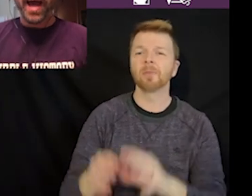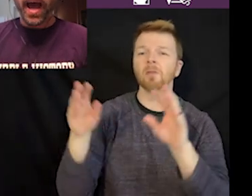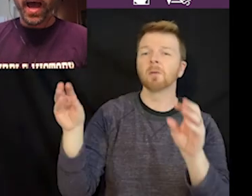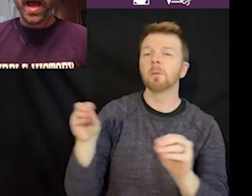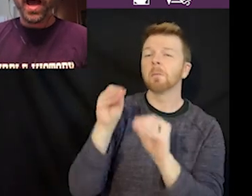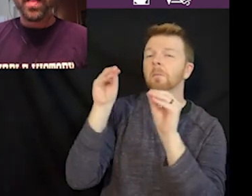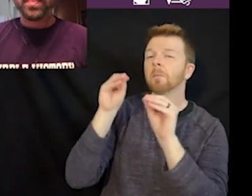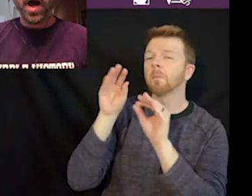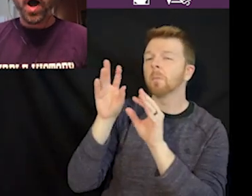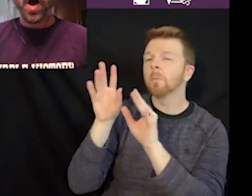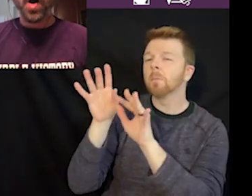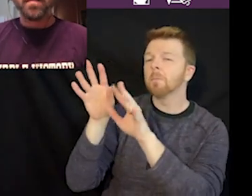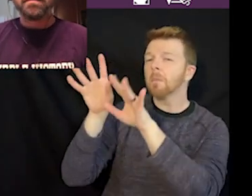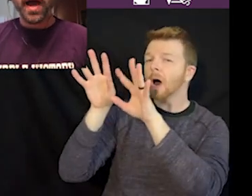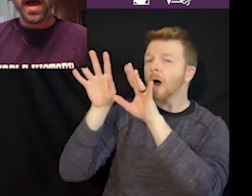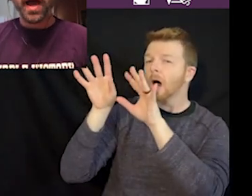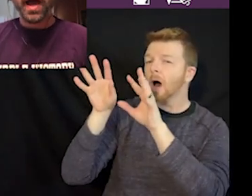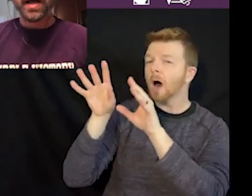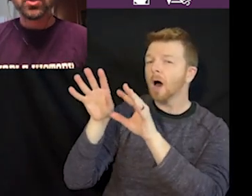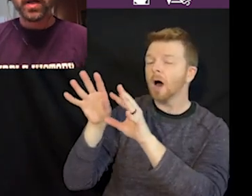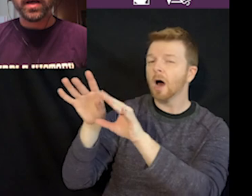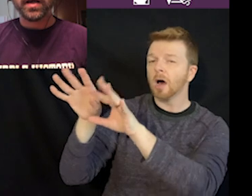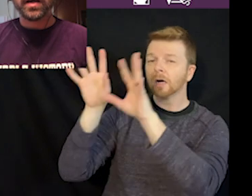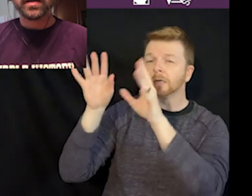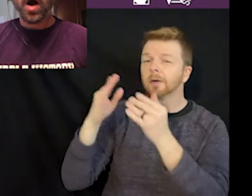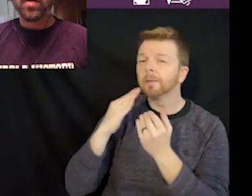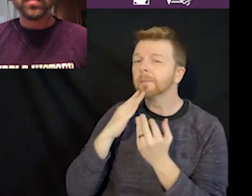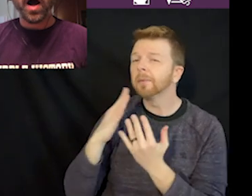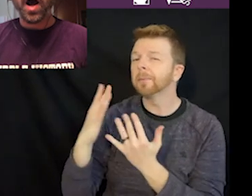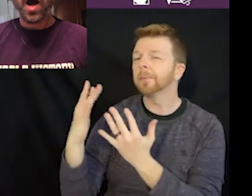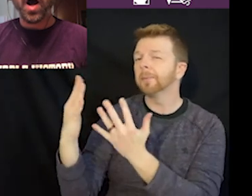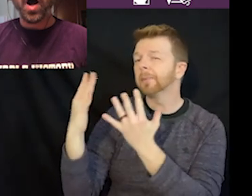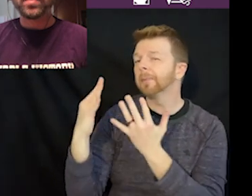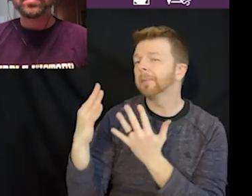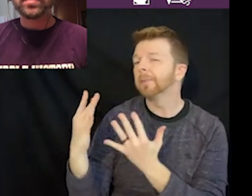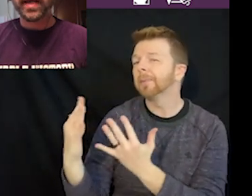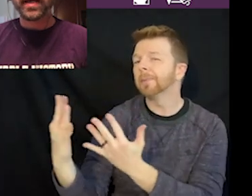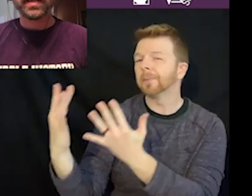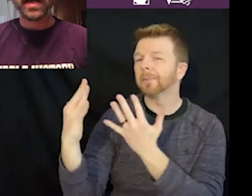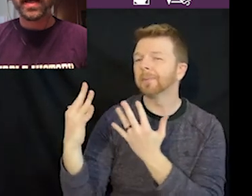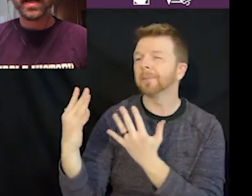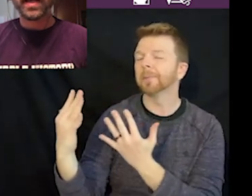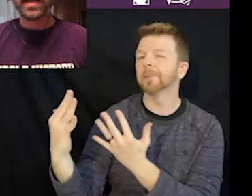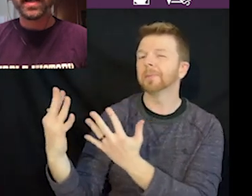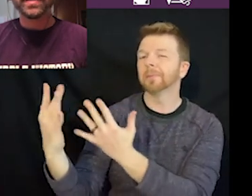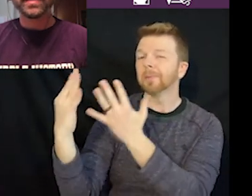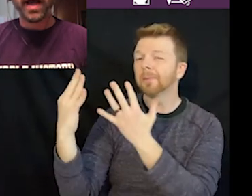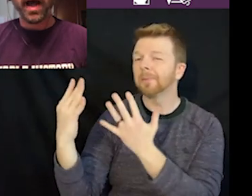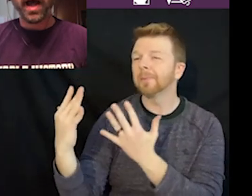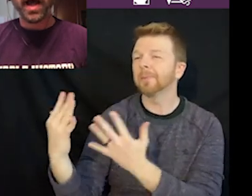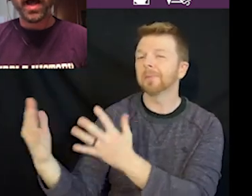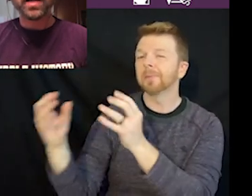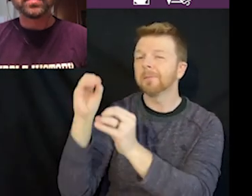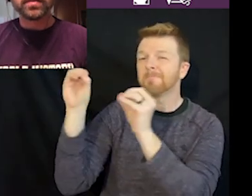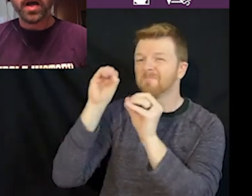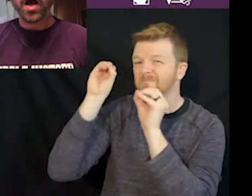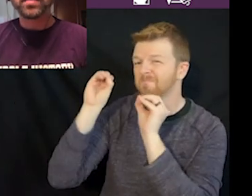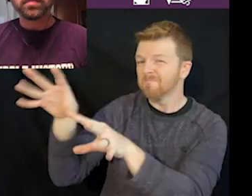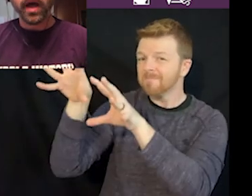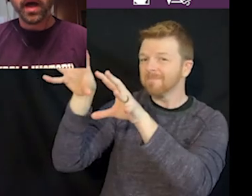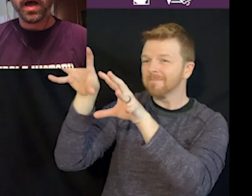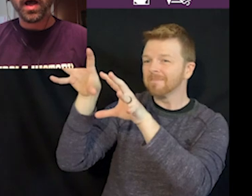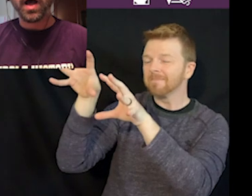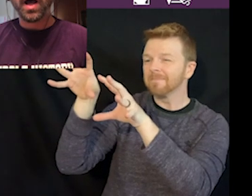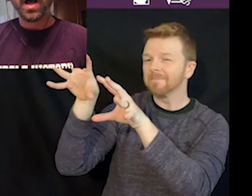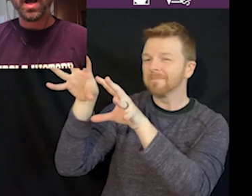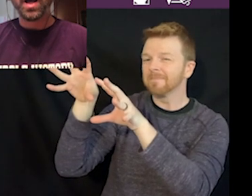And the magic of our singing cast